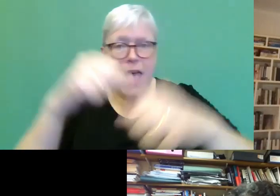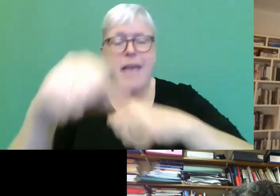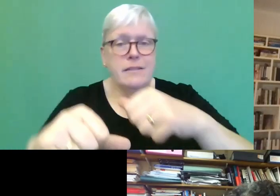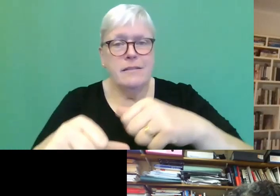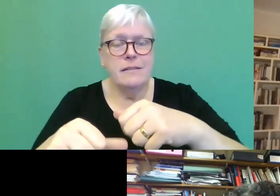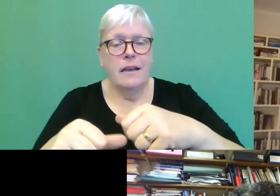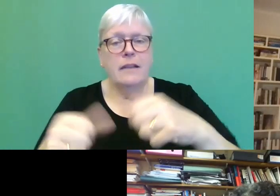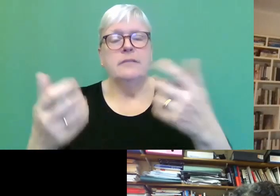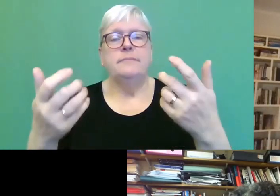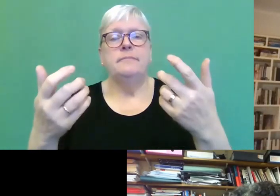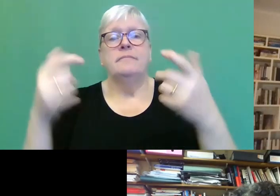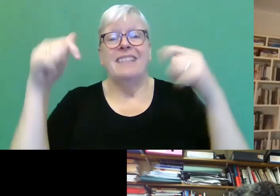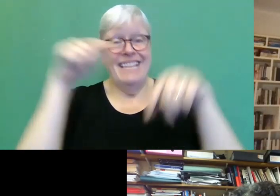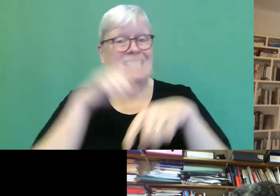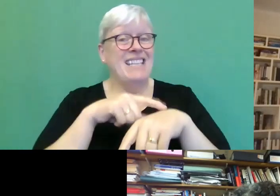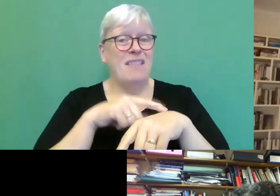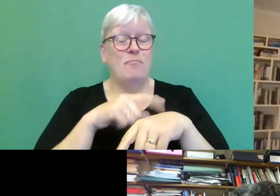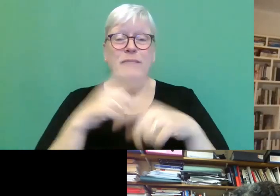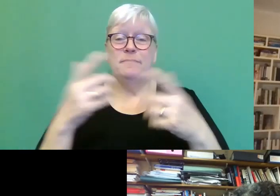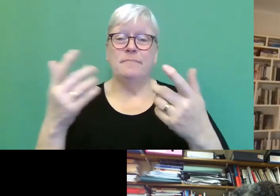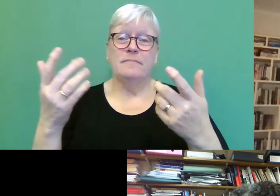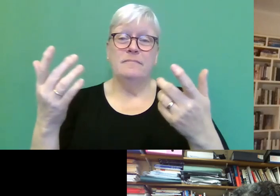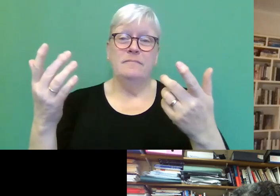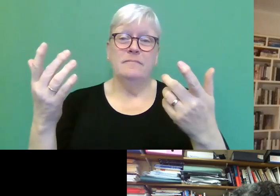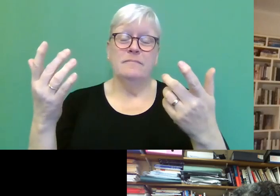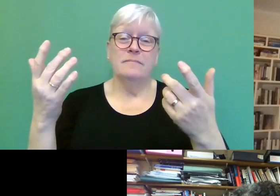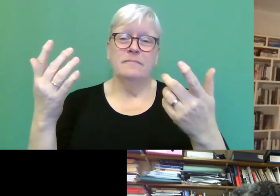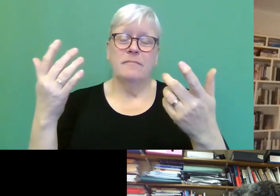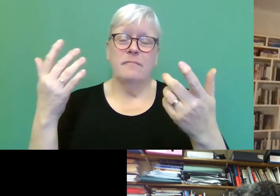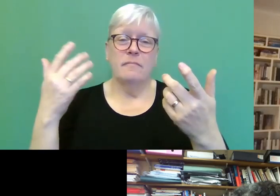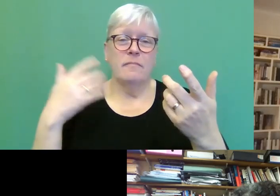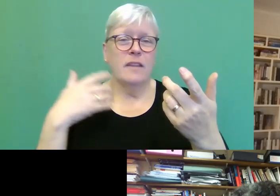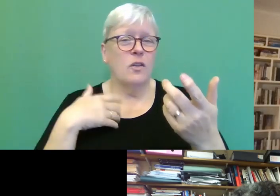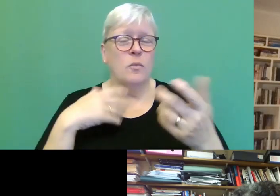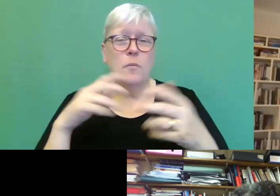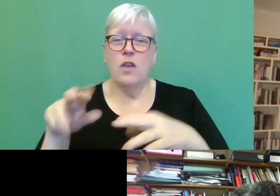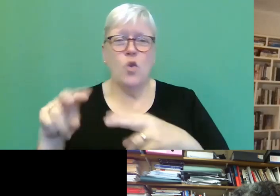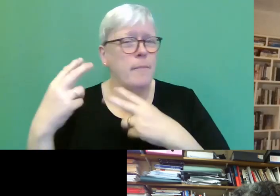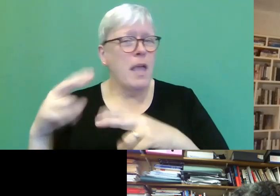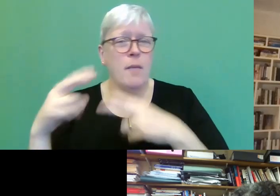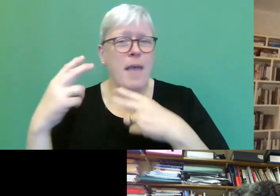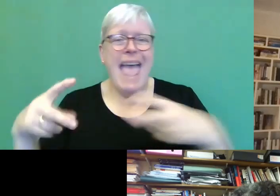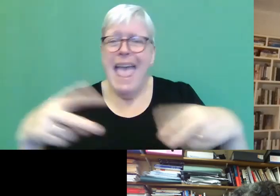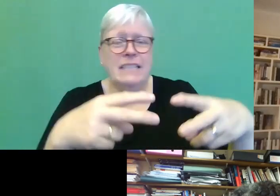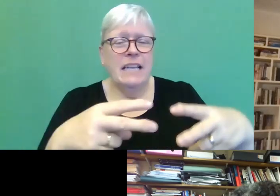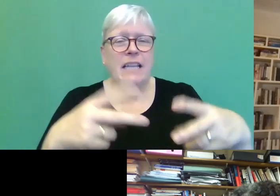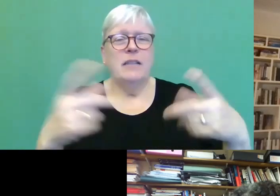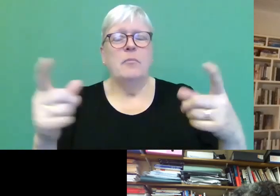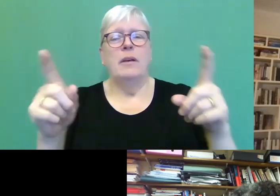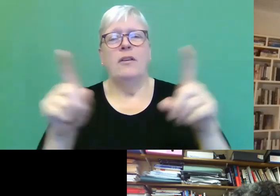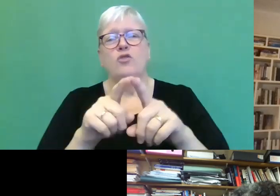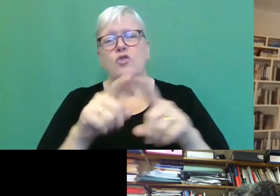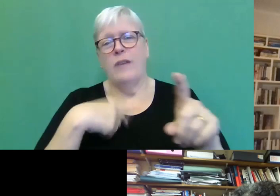this time around I was going back and back and editing, but I also knew